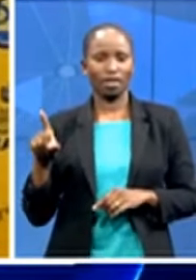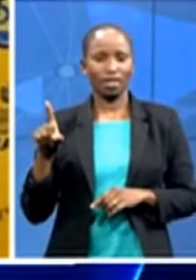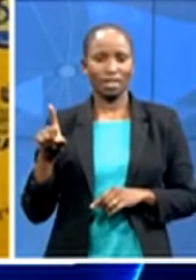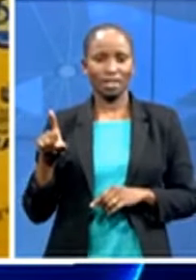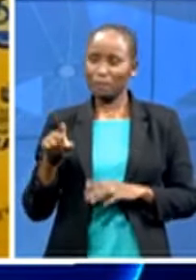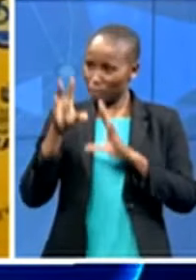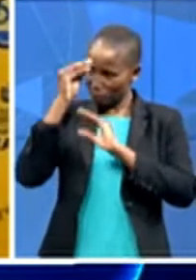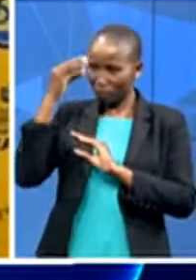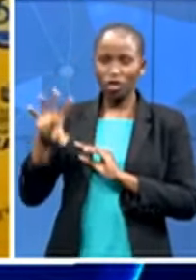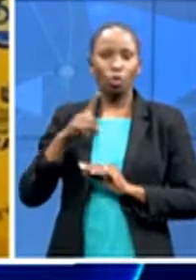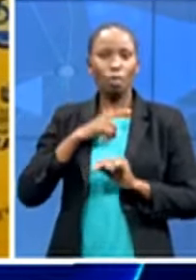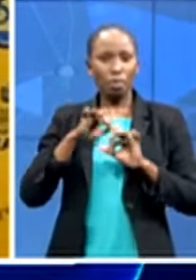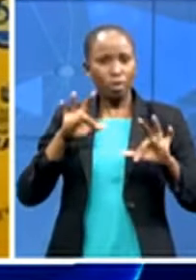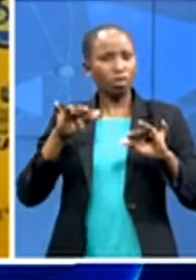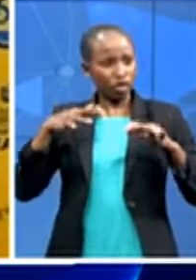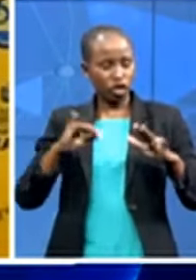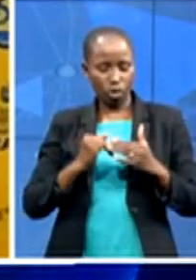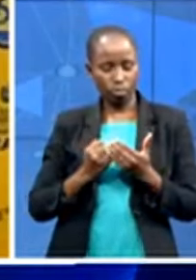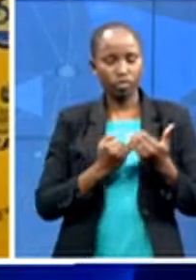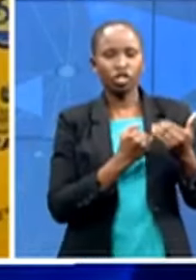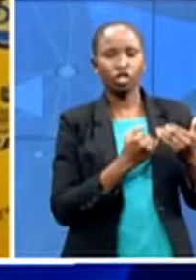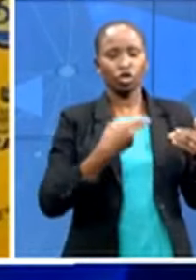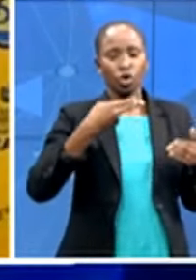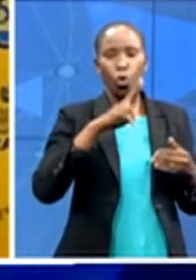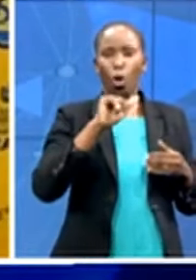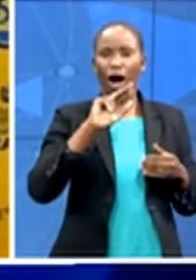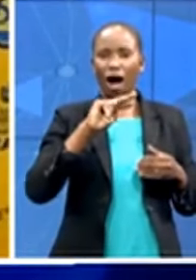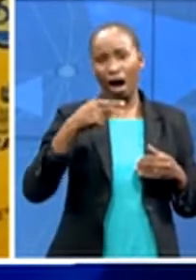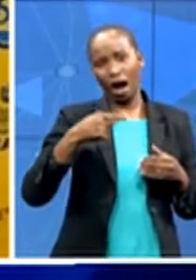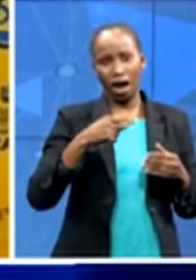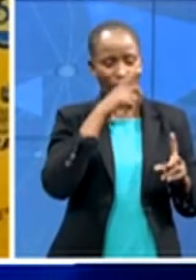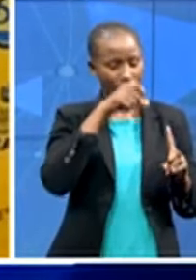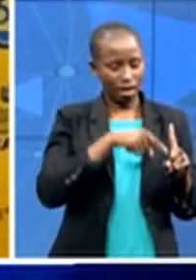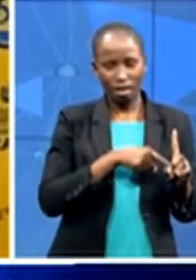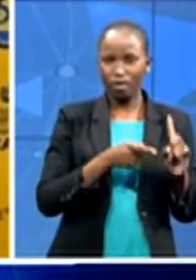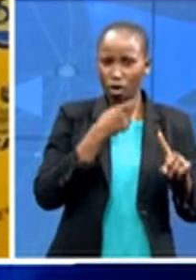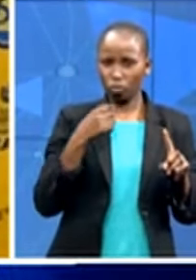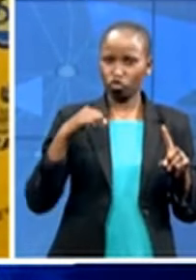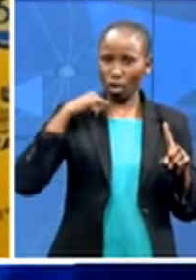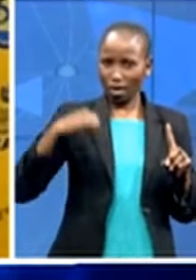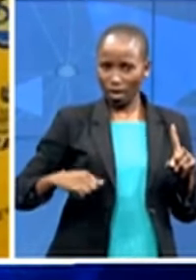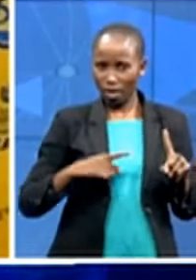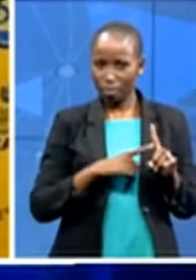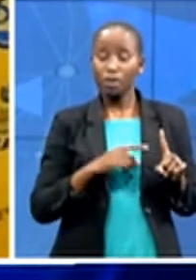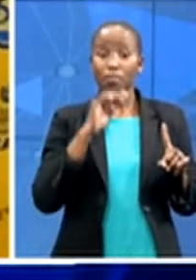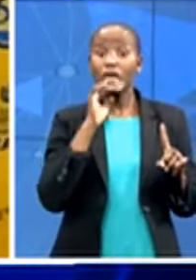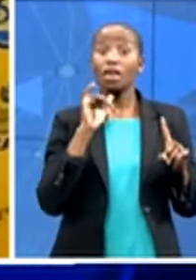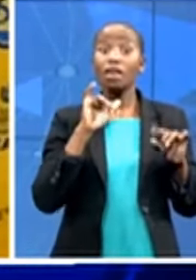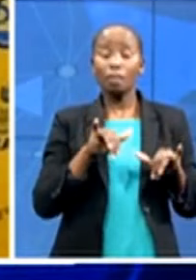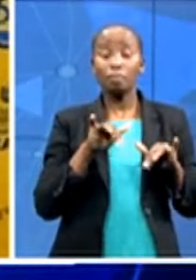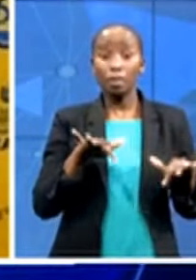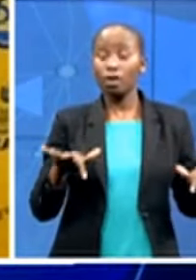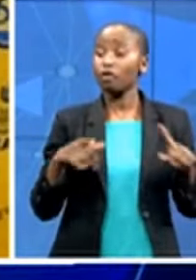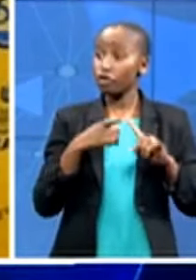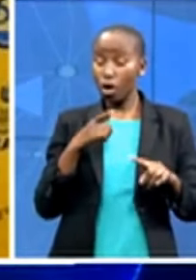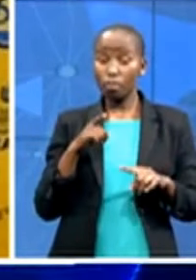and the people from wuhan were not allowed to come to any other province